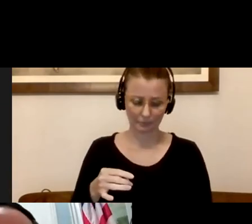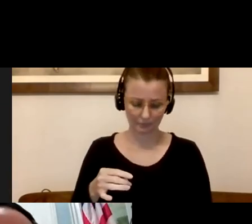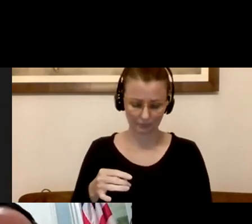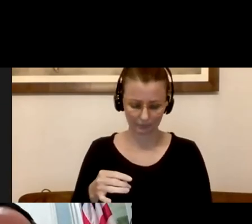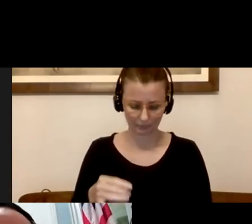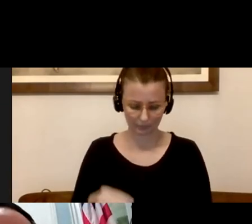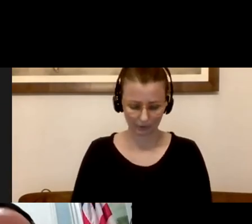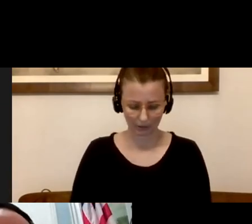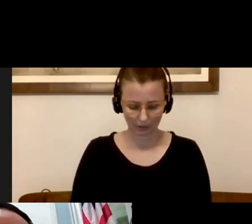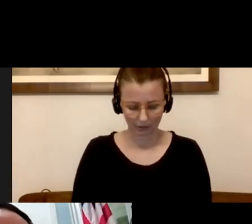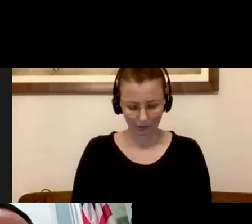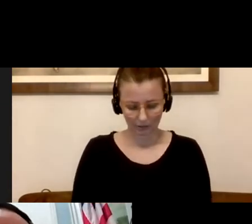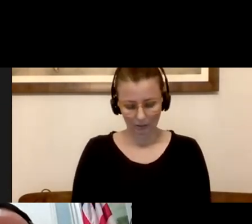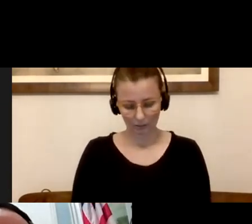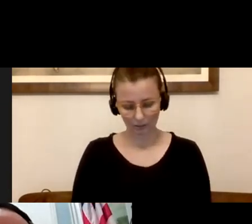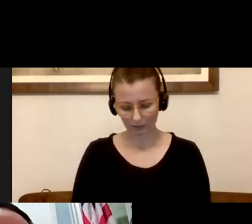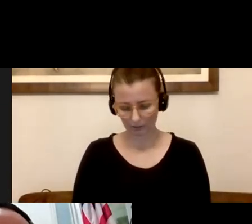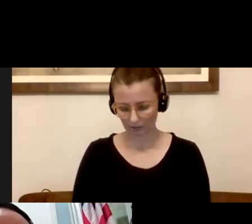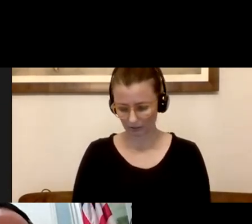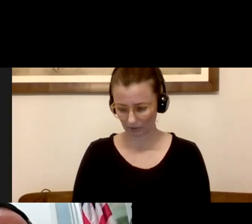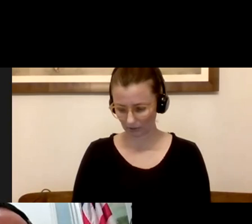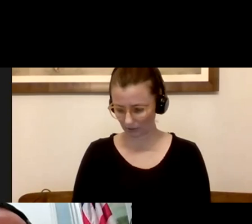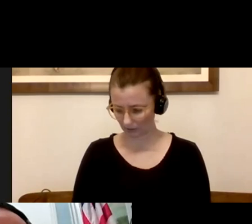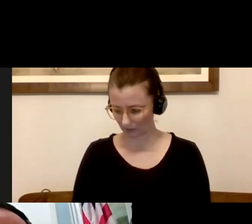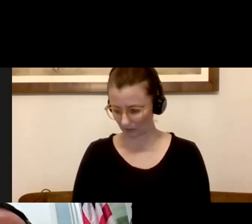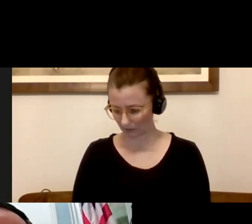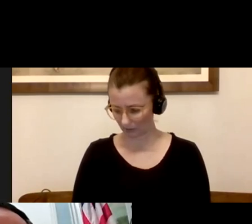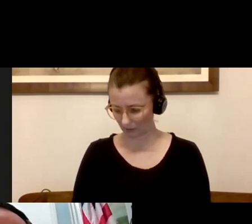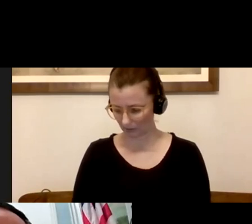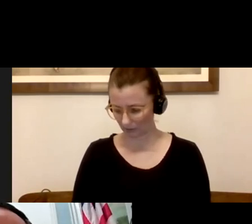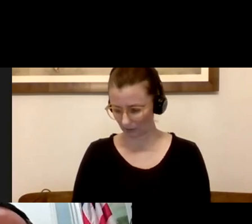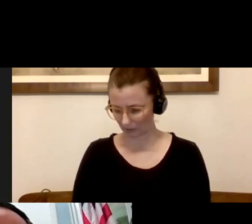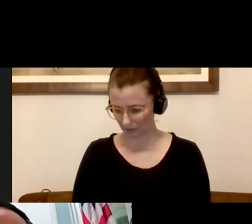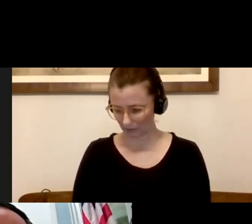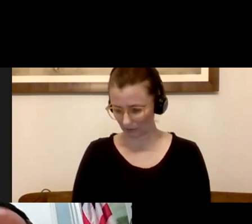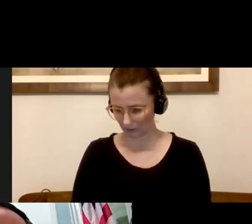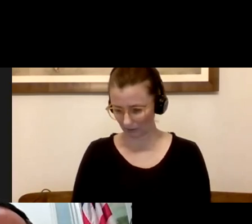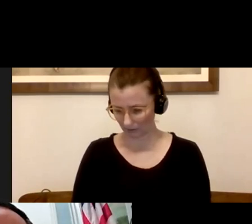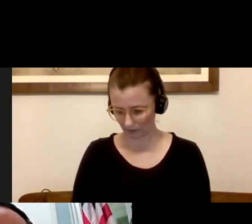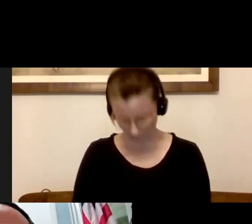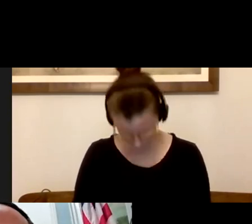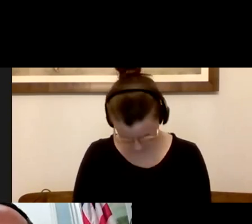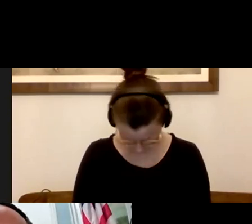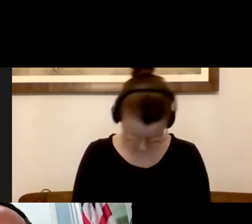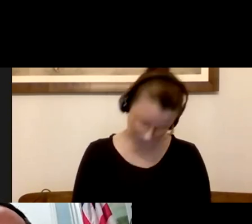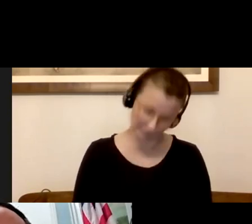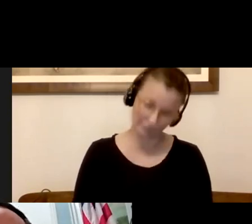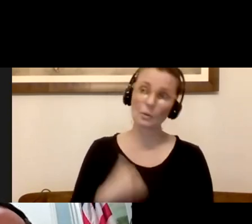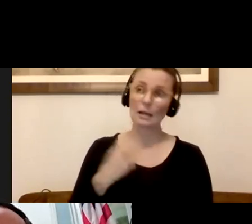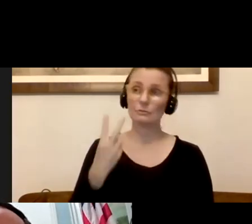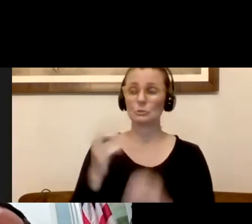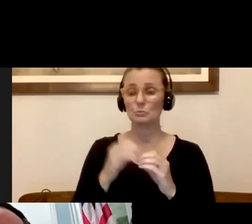Another, we have two more, a couple more, and then we'll be done. We're wrapping up. So I thank everybody in advance. Another anonymous person. Will some of them consider